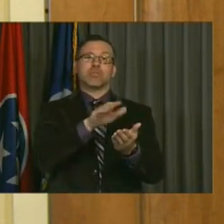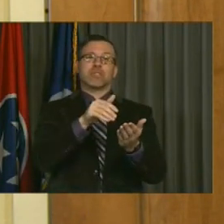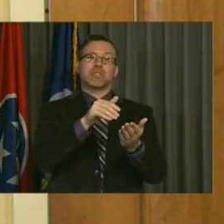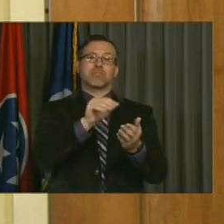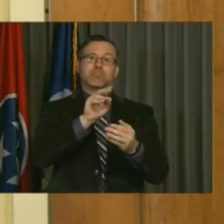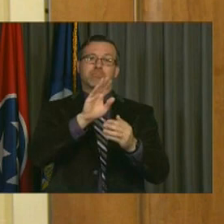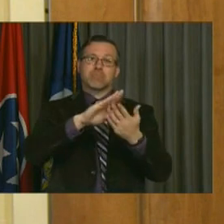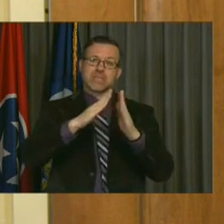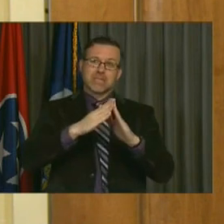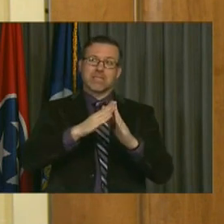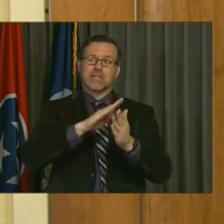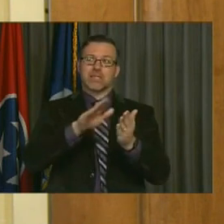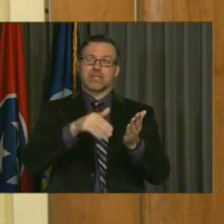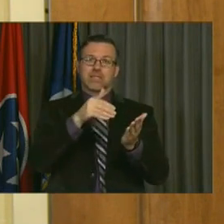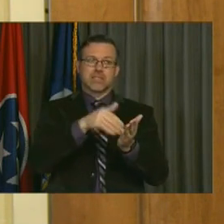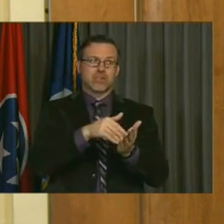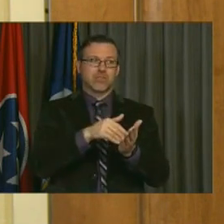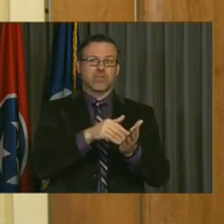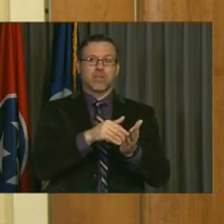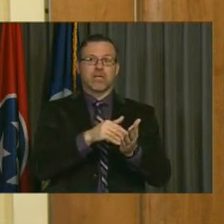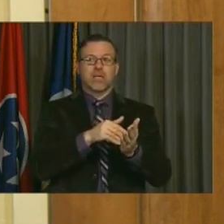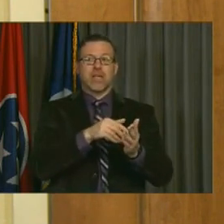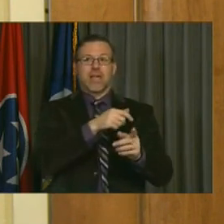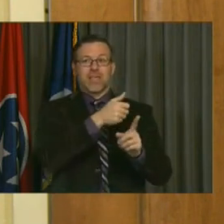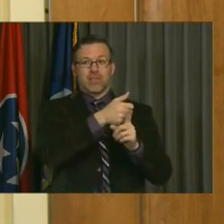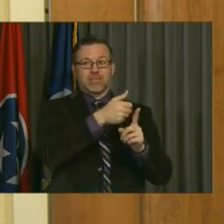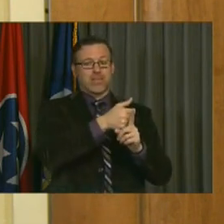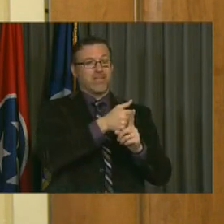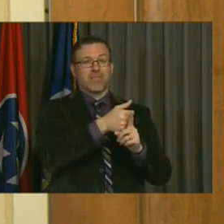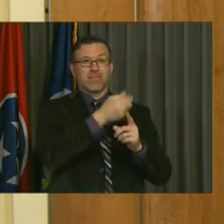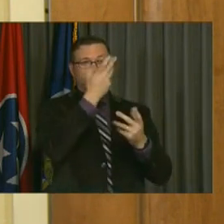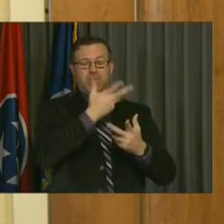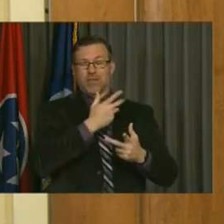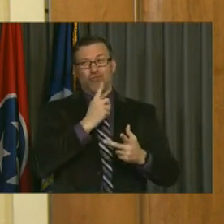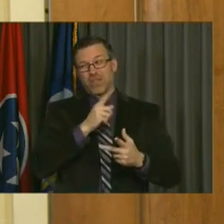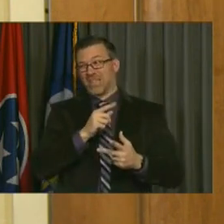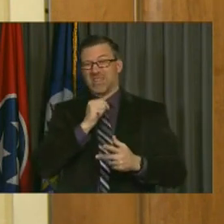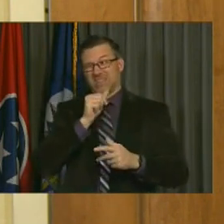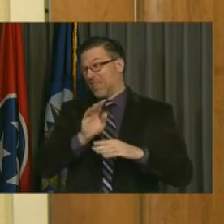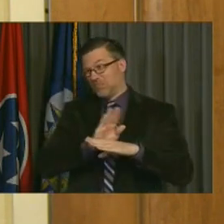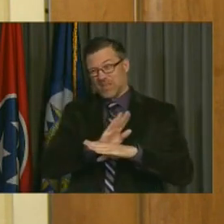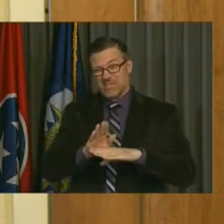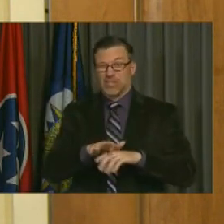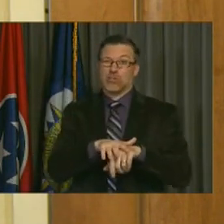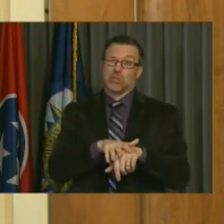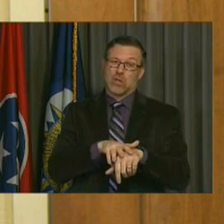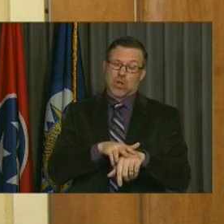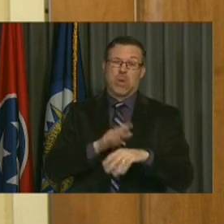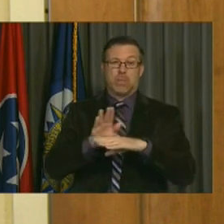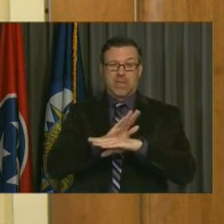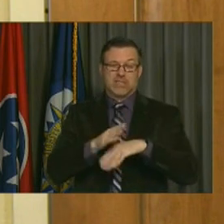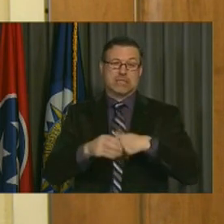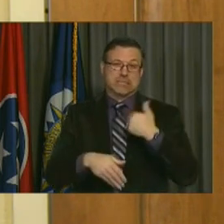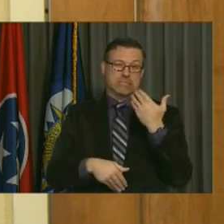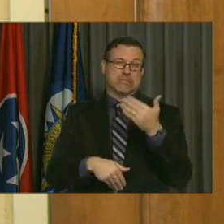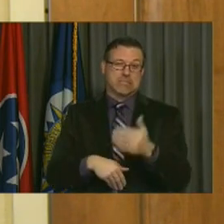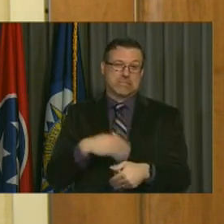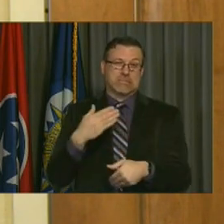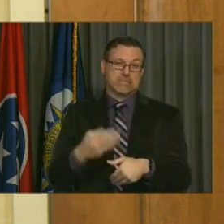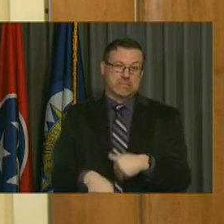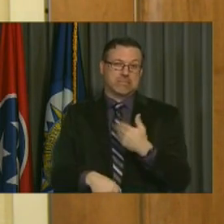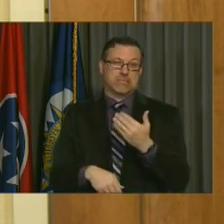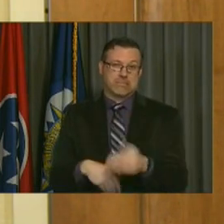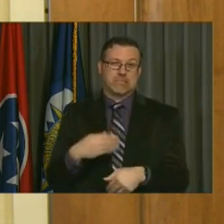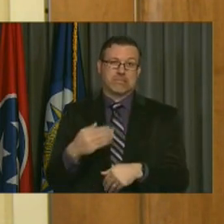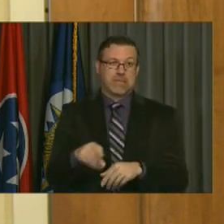and elsewhere, and hear that they're not busy. Things are, you know, low activity for them. And they're not sure how